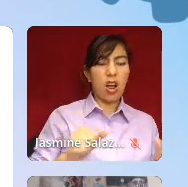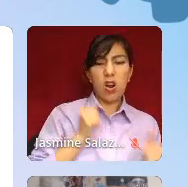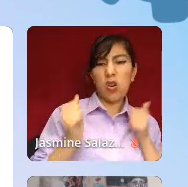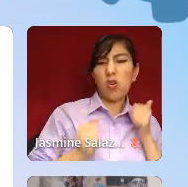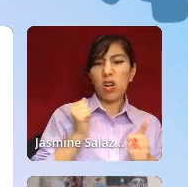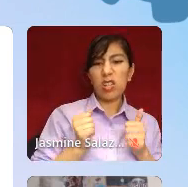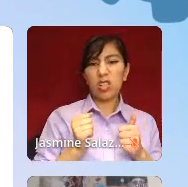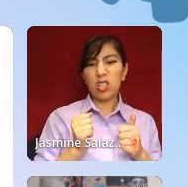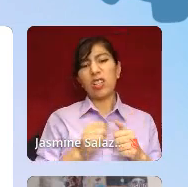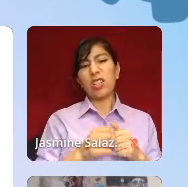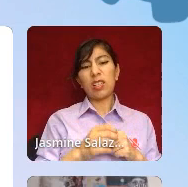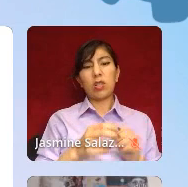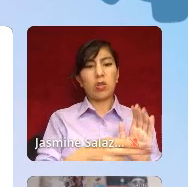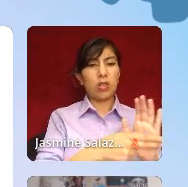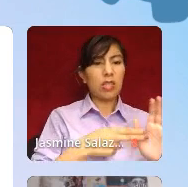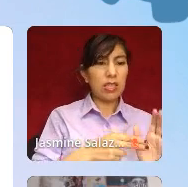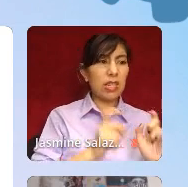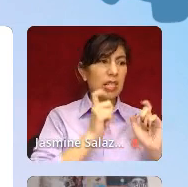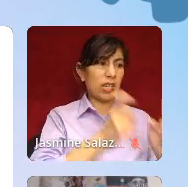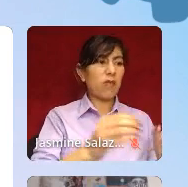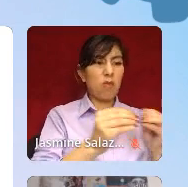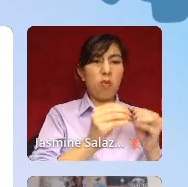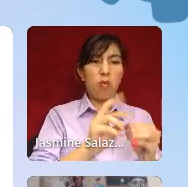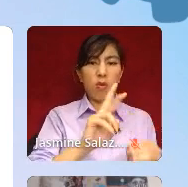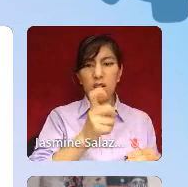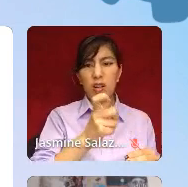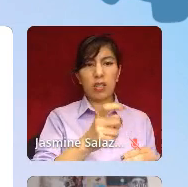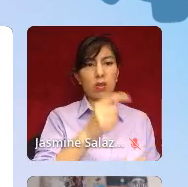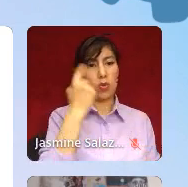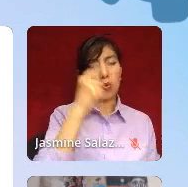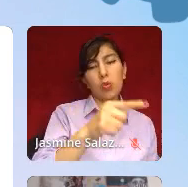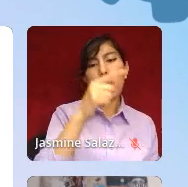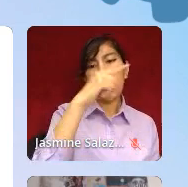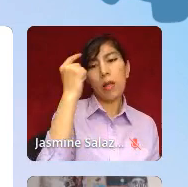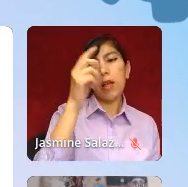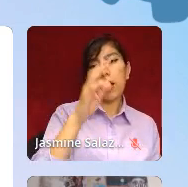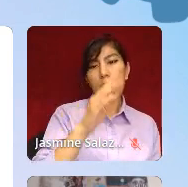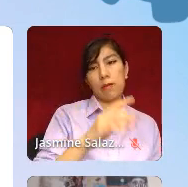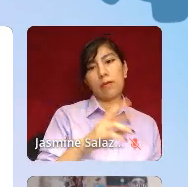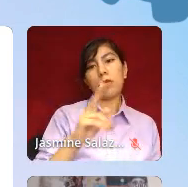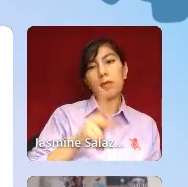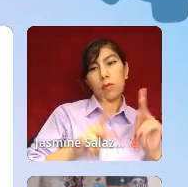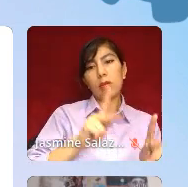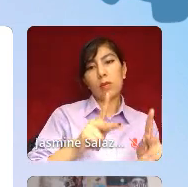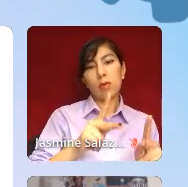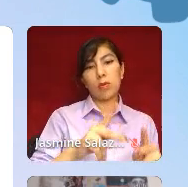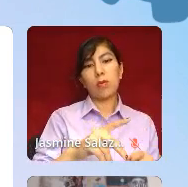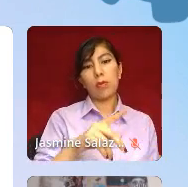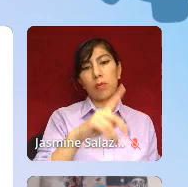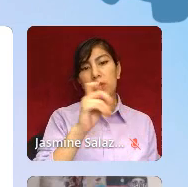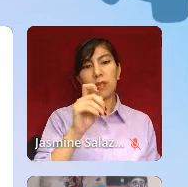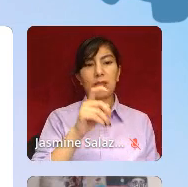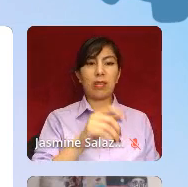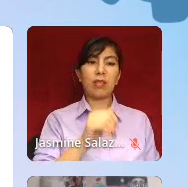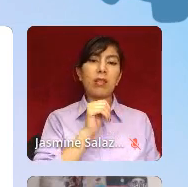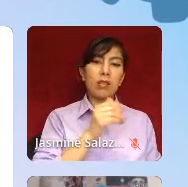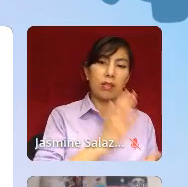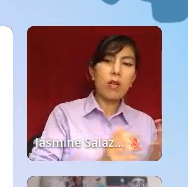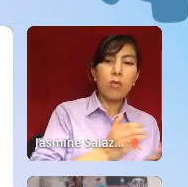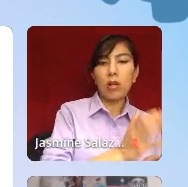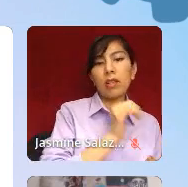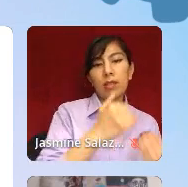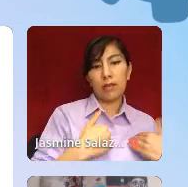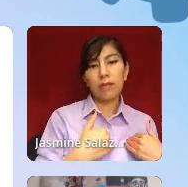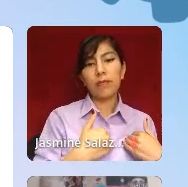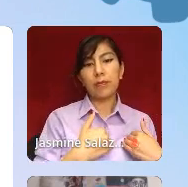overdiagnose and overmedicate Black people because of their civil rights belief, which we can clearly see in this ad for the drug Haldol